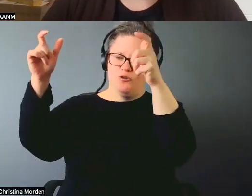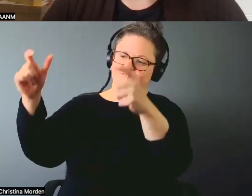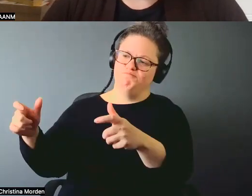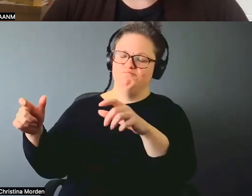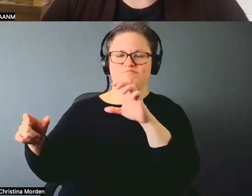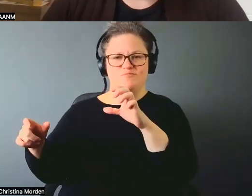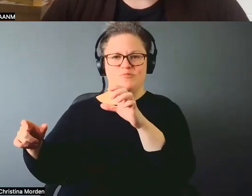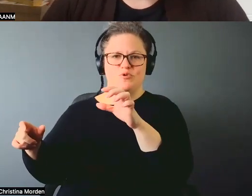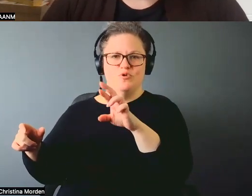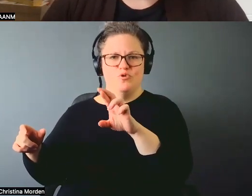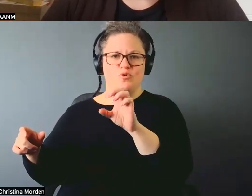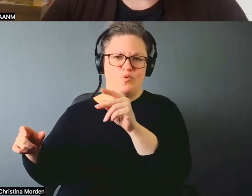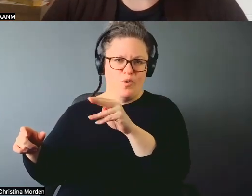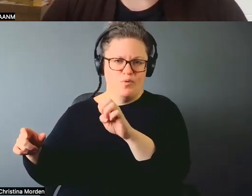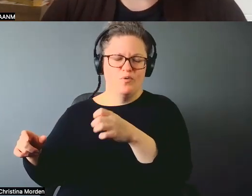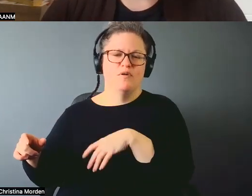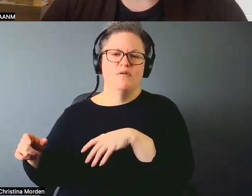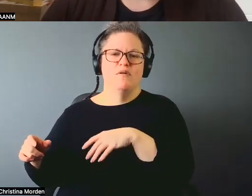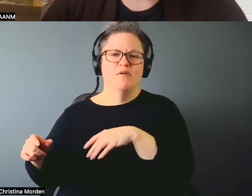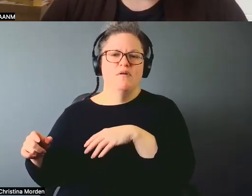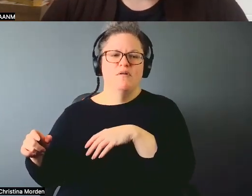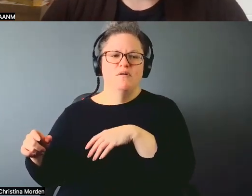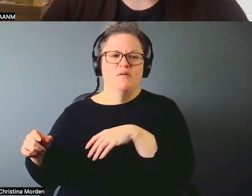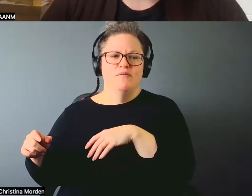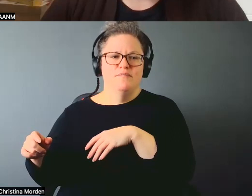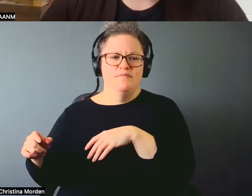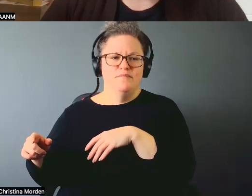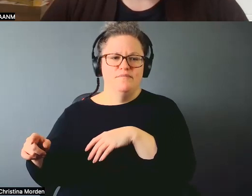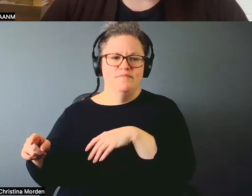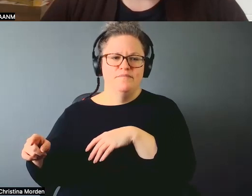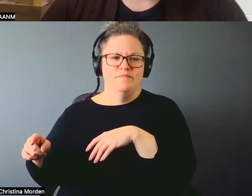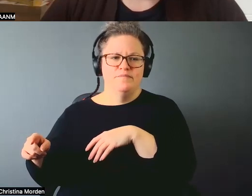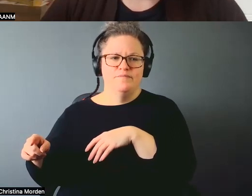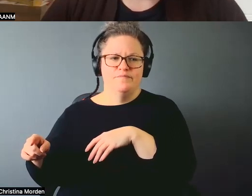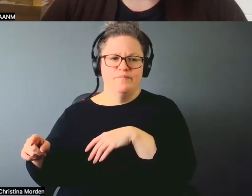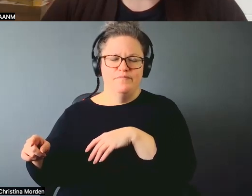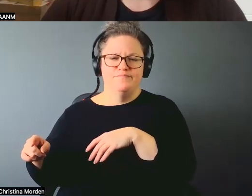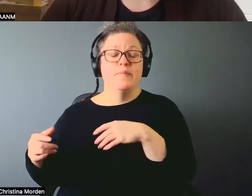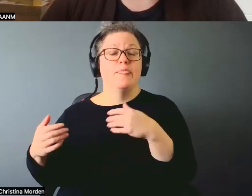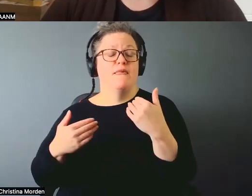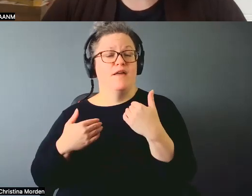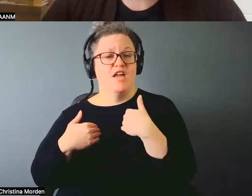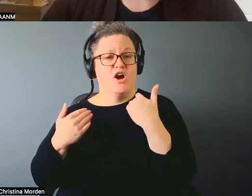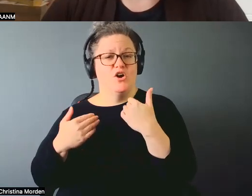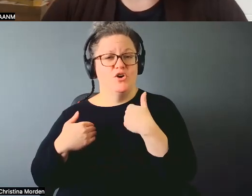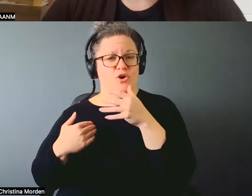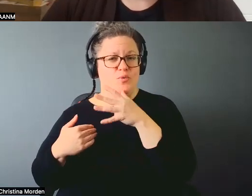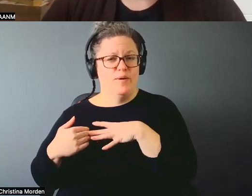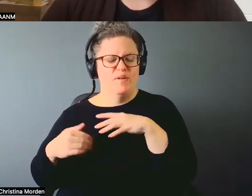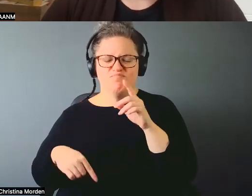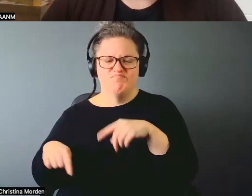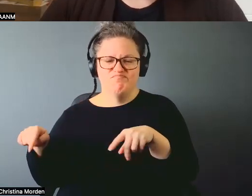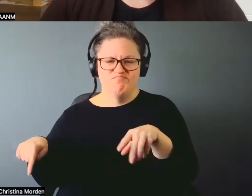with, it always included, you know, younger women of all ages,